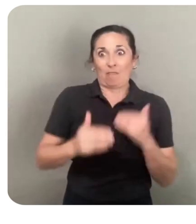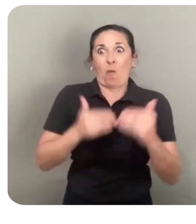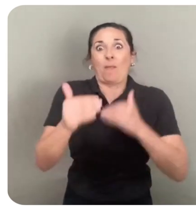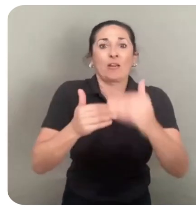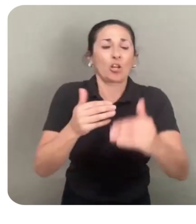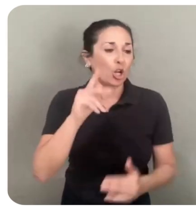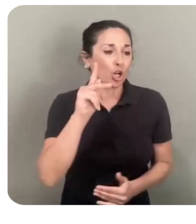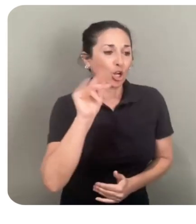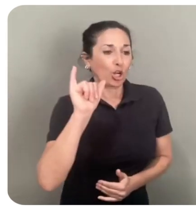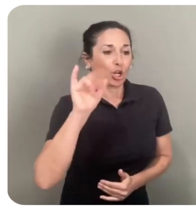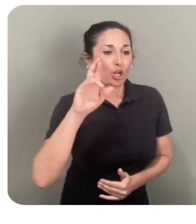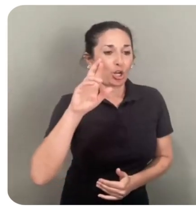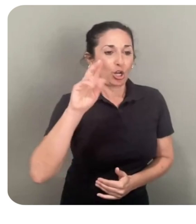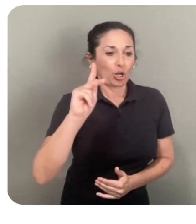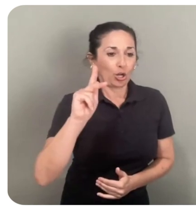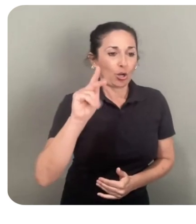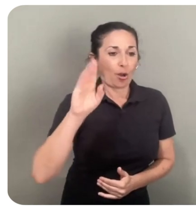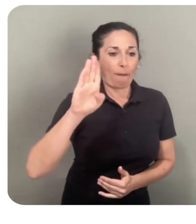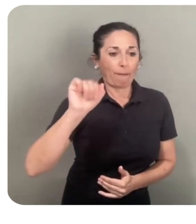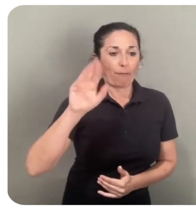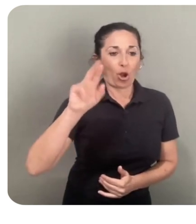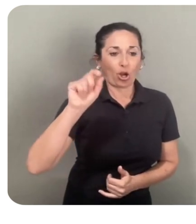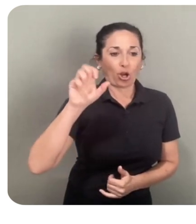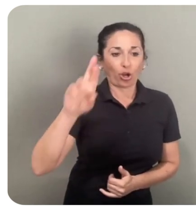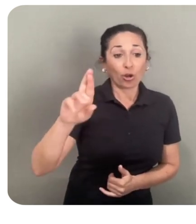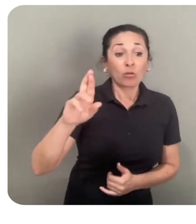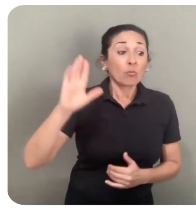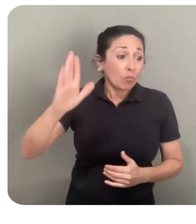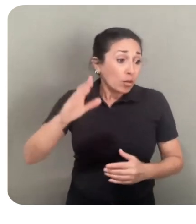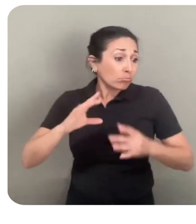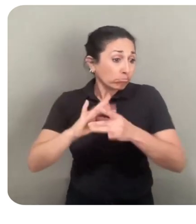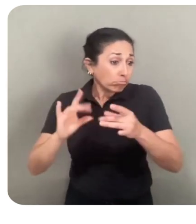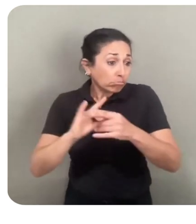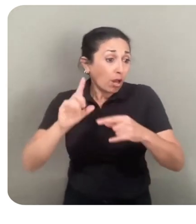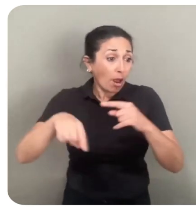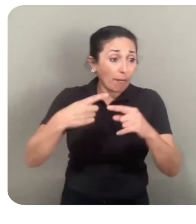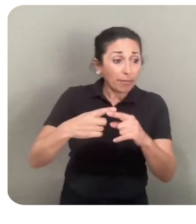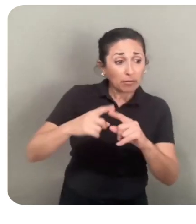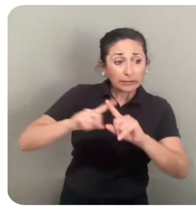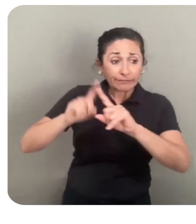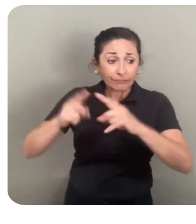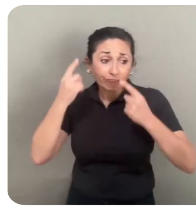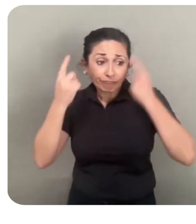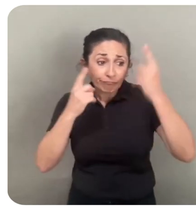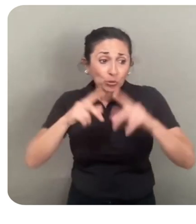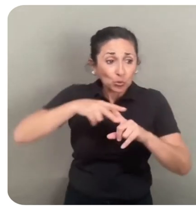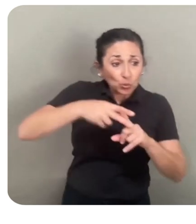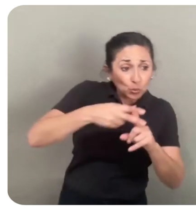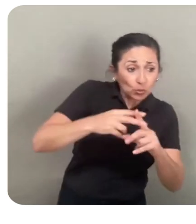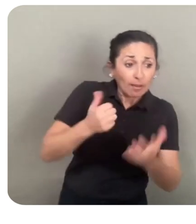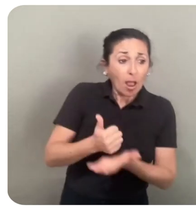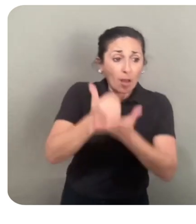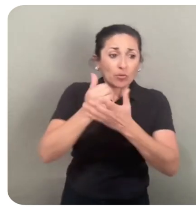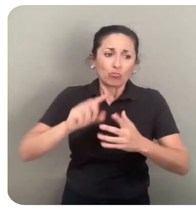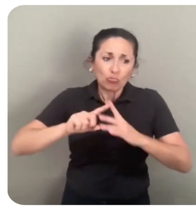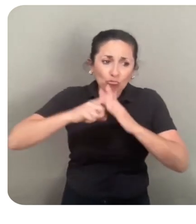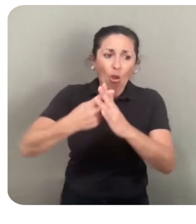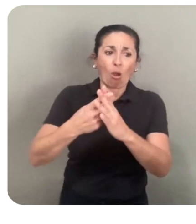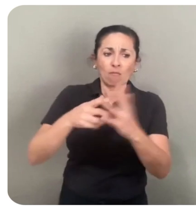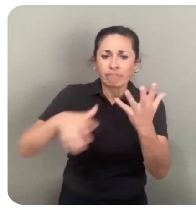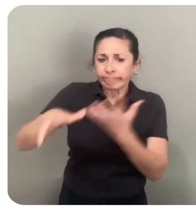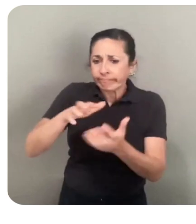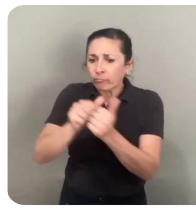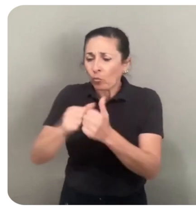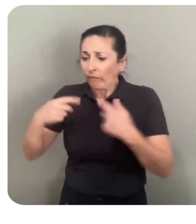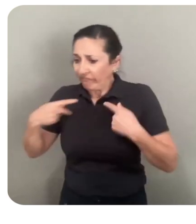Kirk Barker is going to walk through a lot of considerations and tooling to help you get started with blending the physical and virtual in